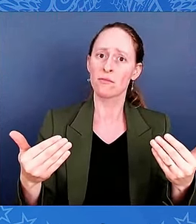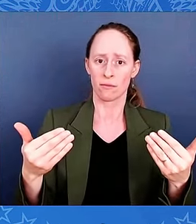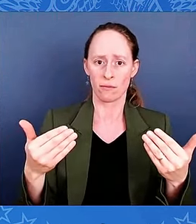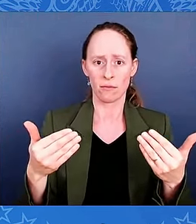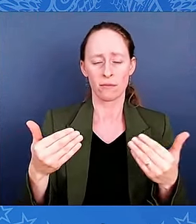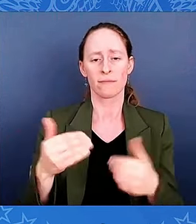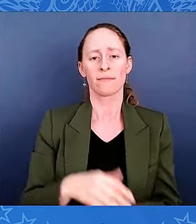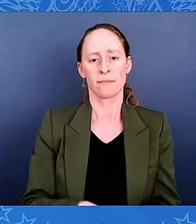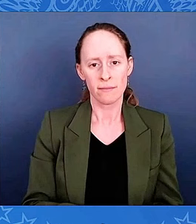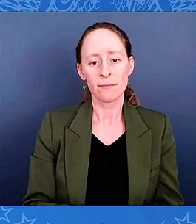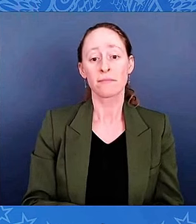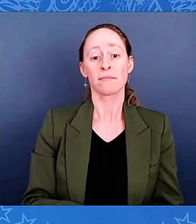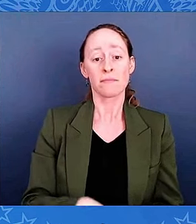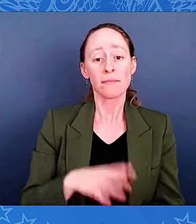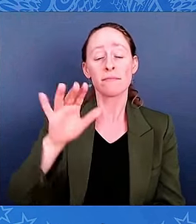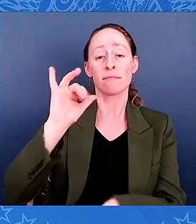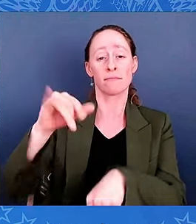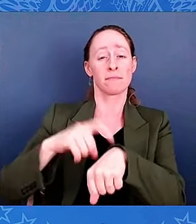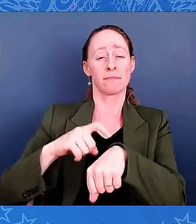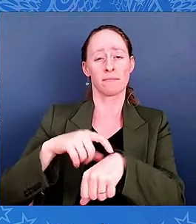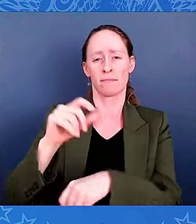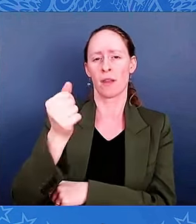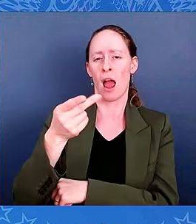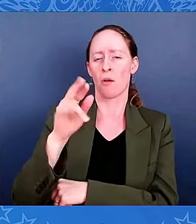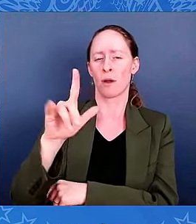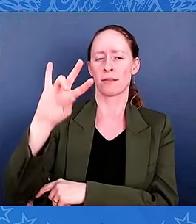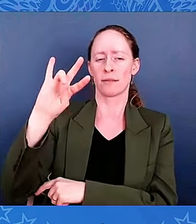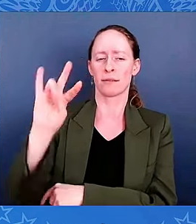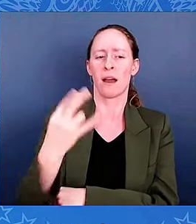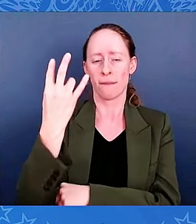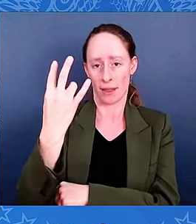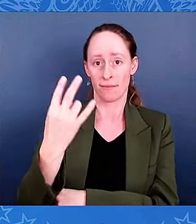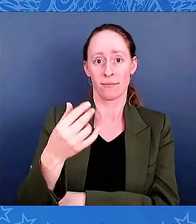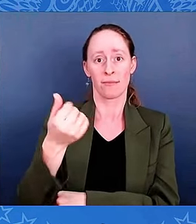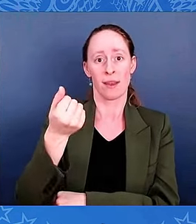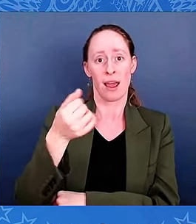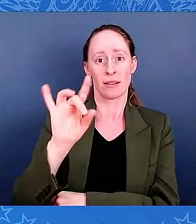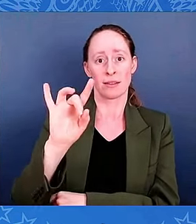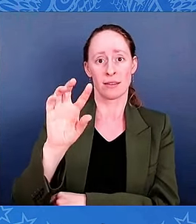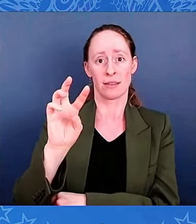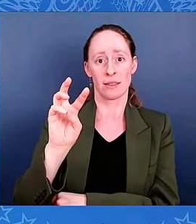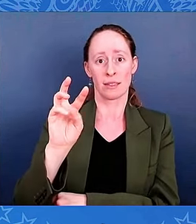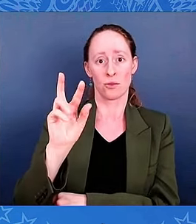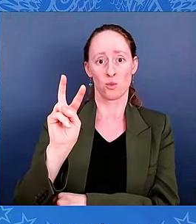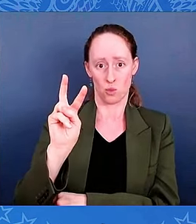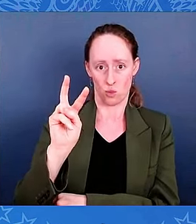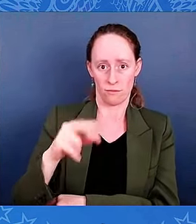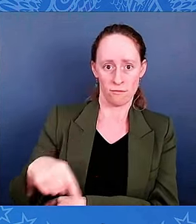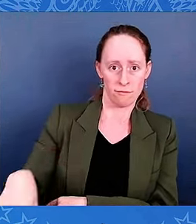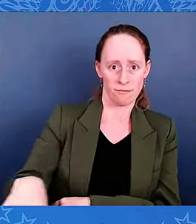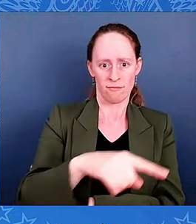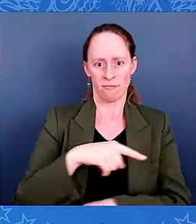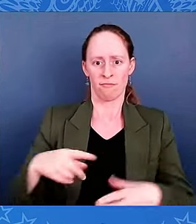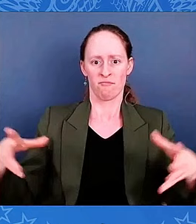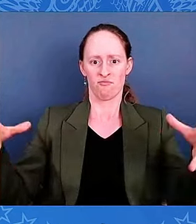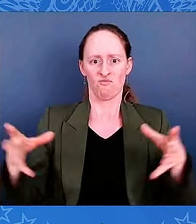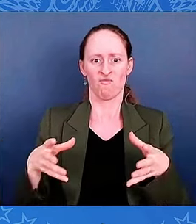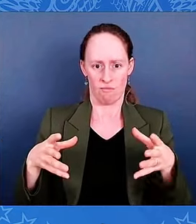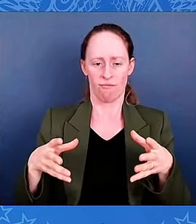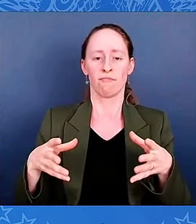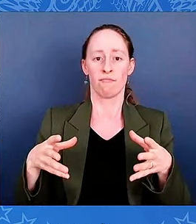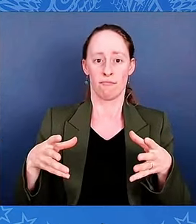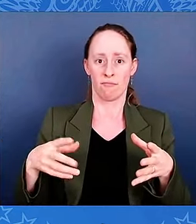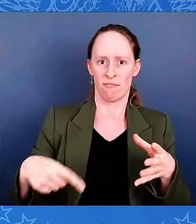James Andrews, a Union spy who regularly sneaked behind Confederate lines, was preparing to lead a daring scheme.